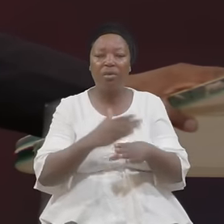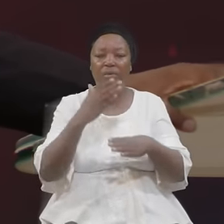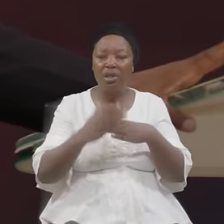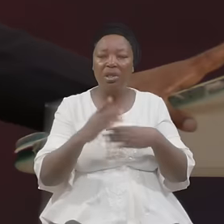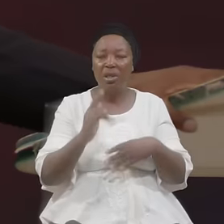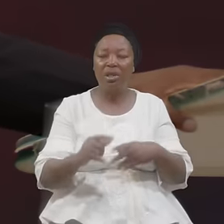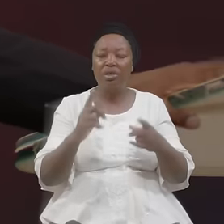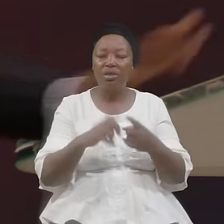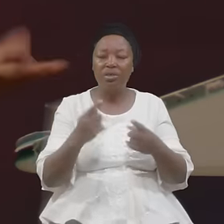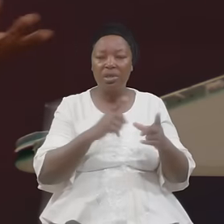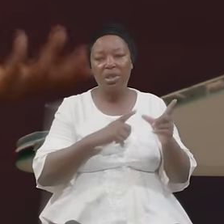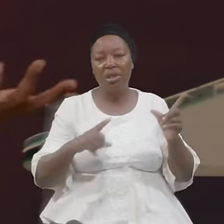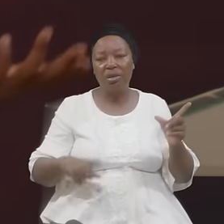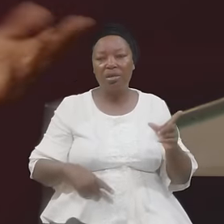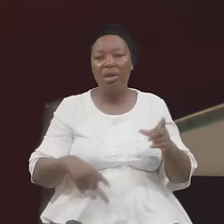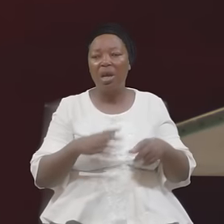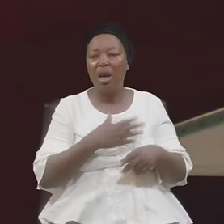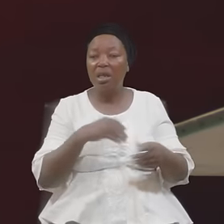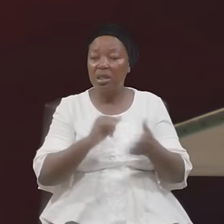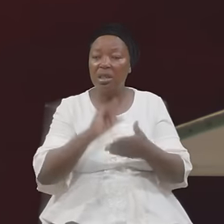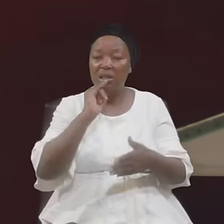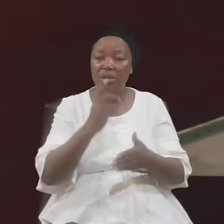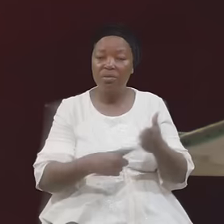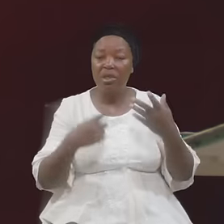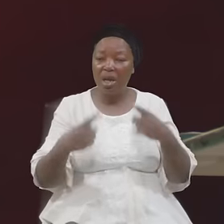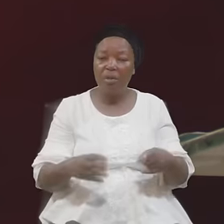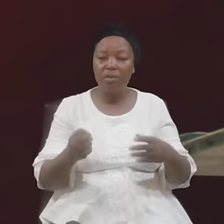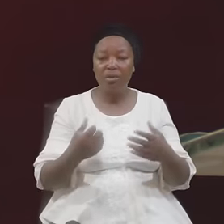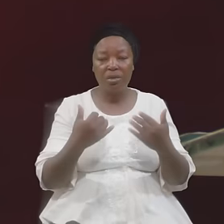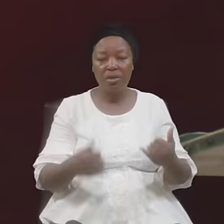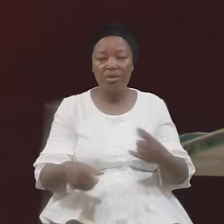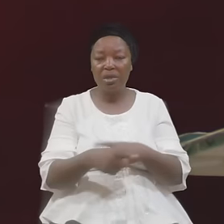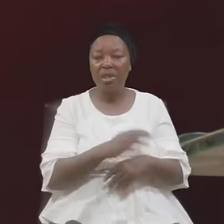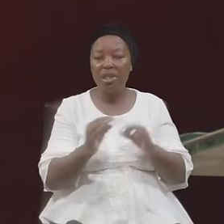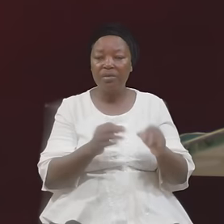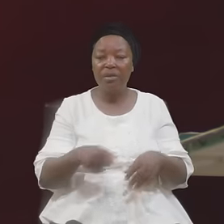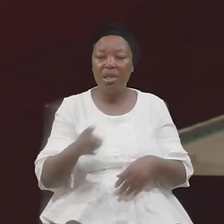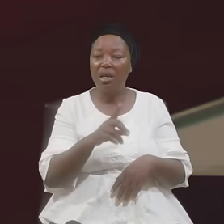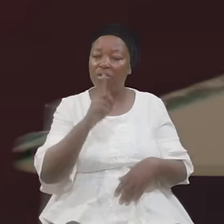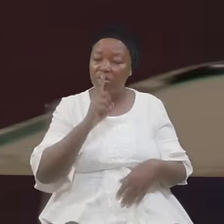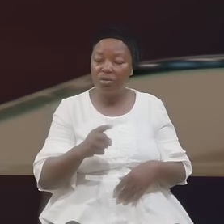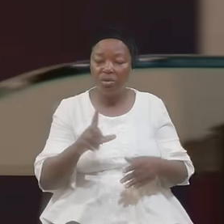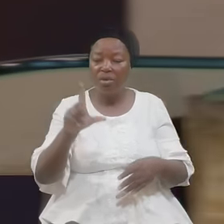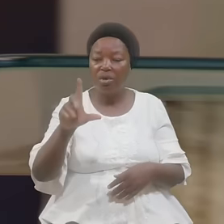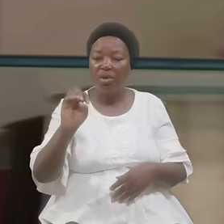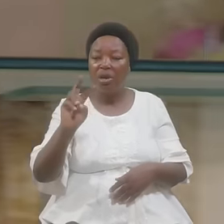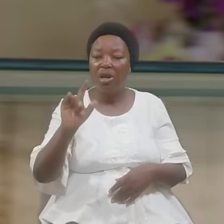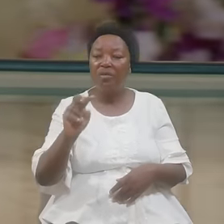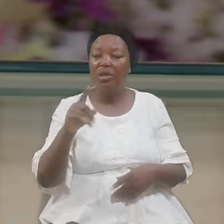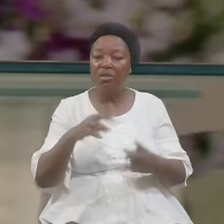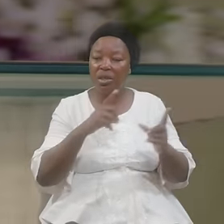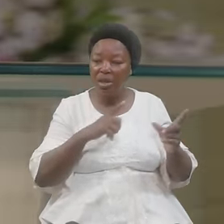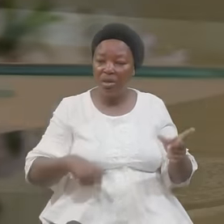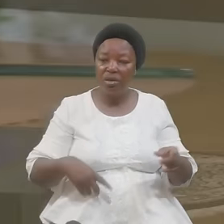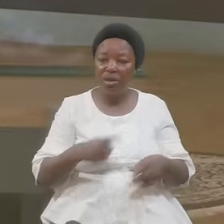Unto The Lord And That's What Happens Today If You're Really Levite Unto The Lord You're